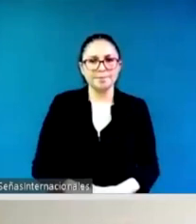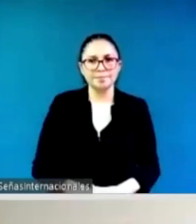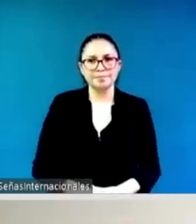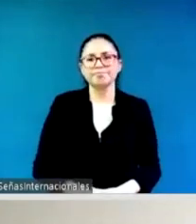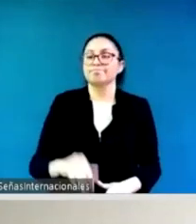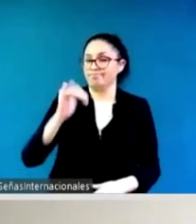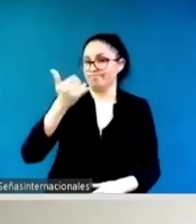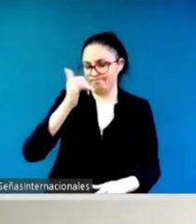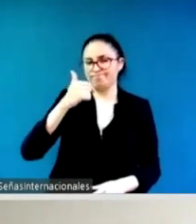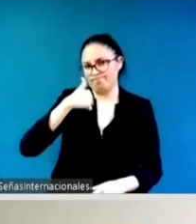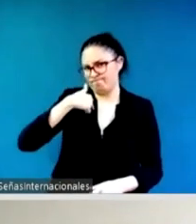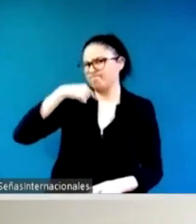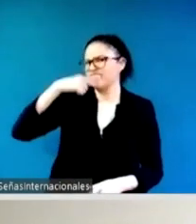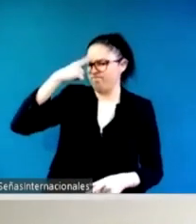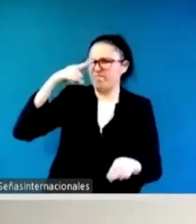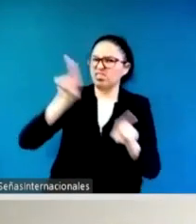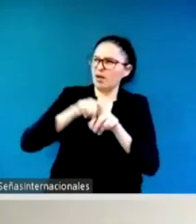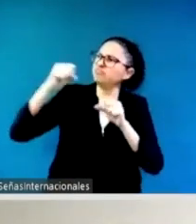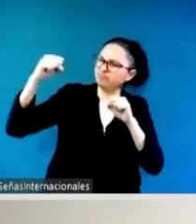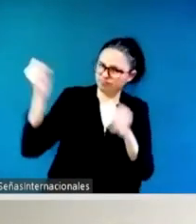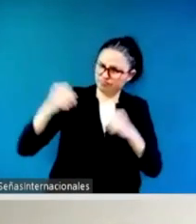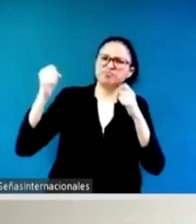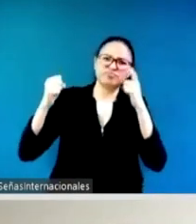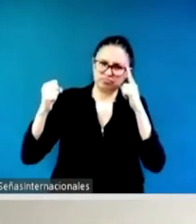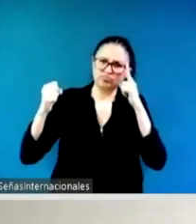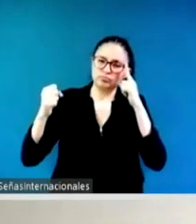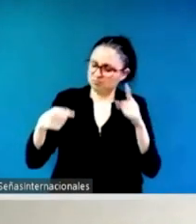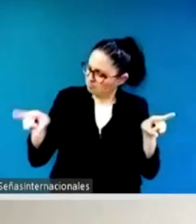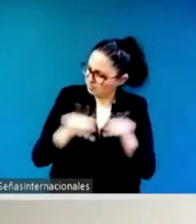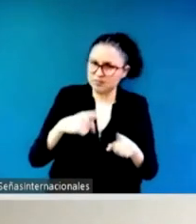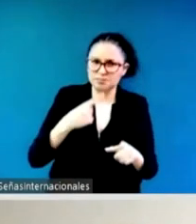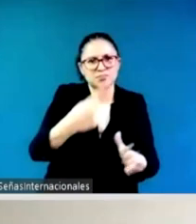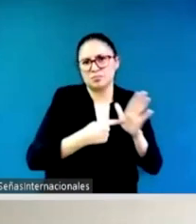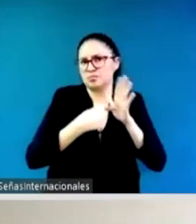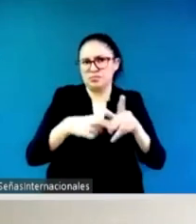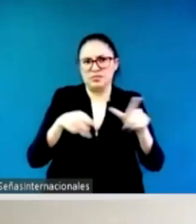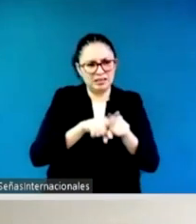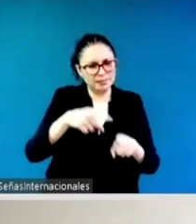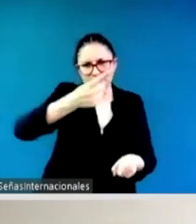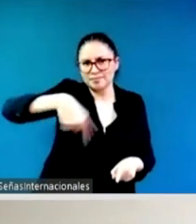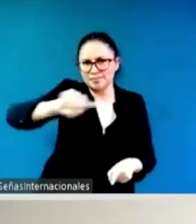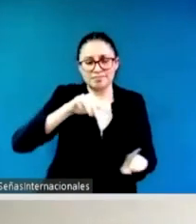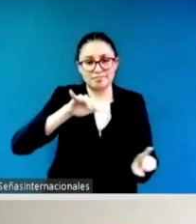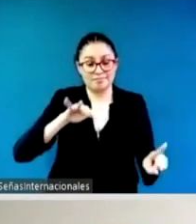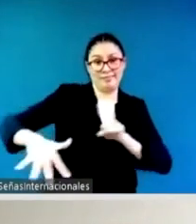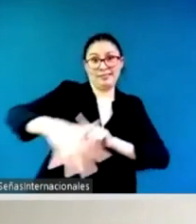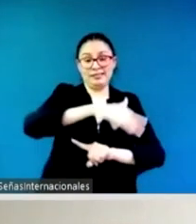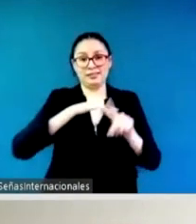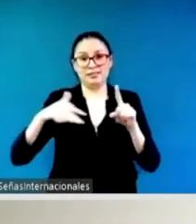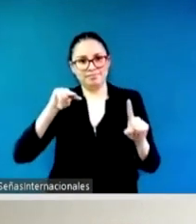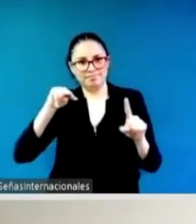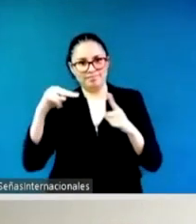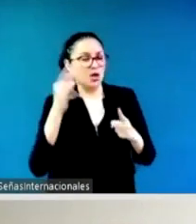have enabling environment for uh feminist action and leadership and so for participation